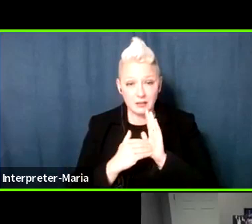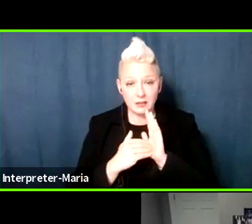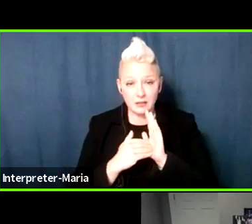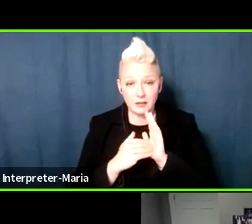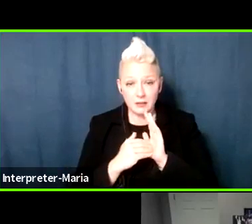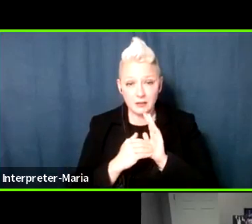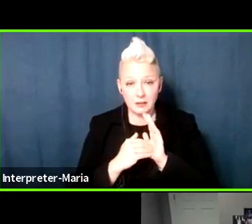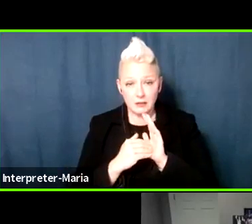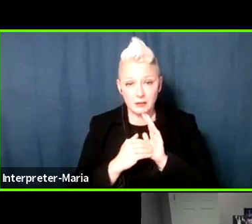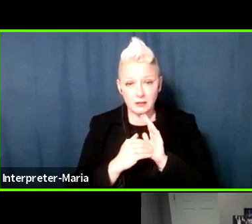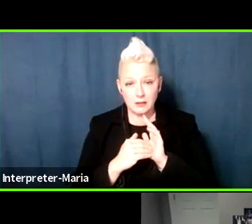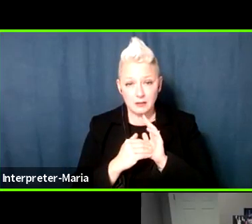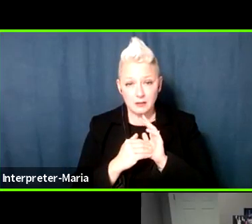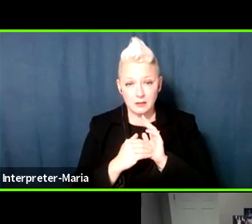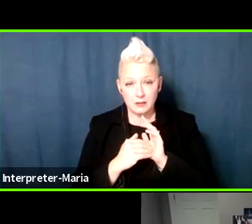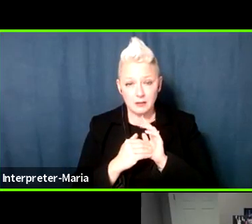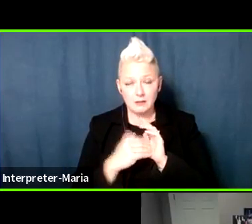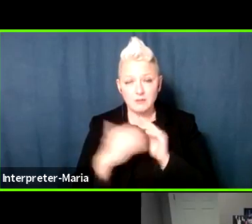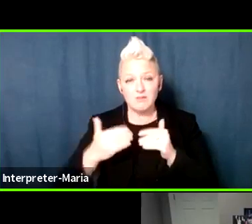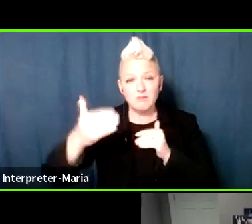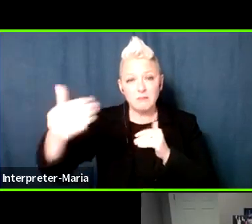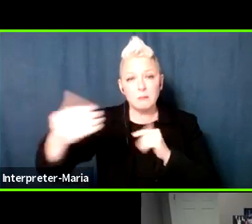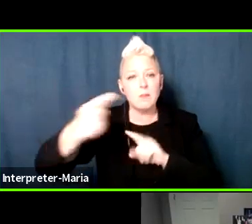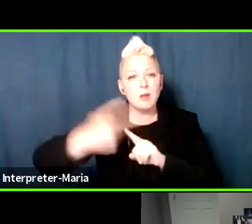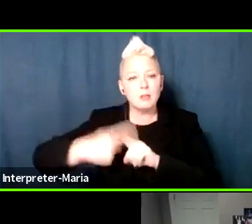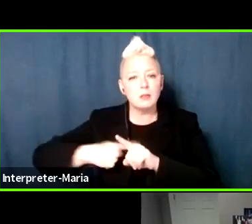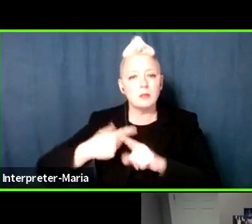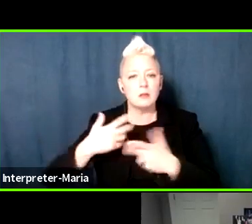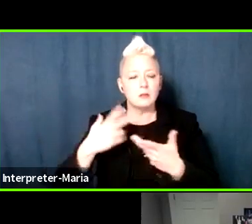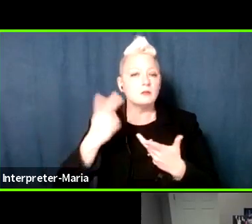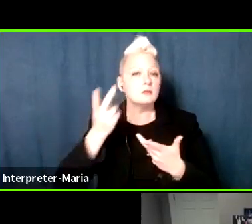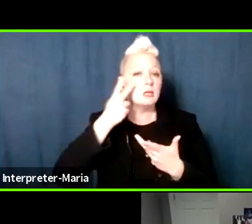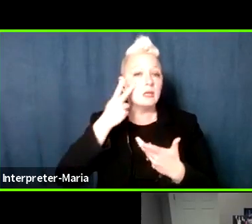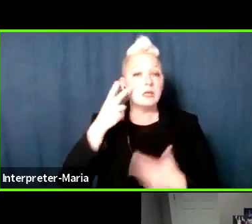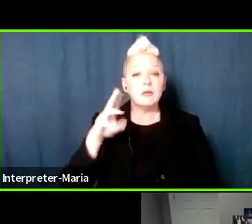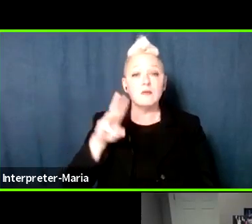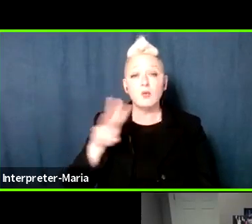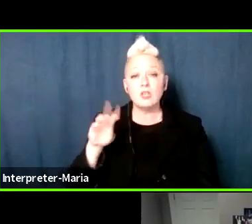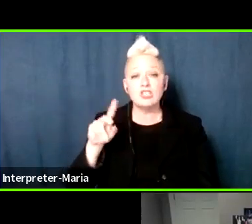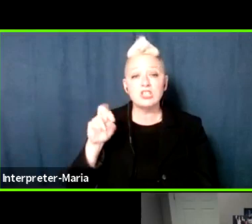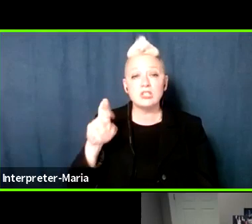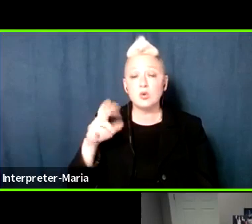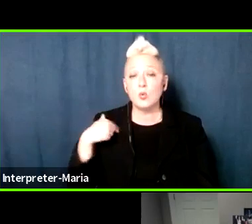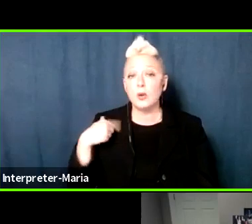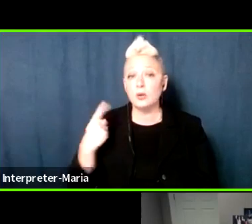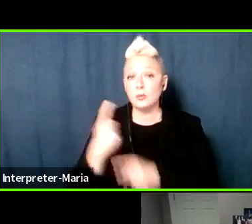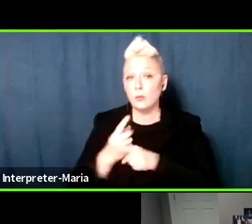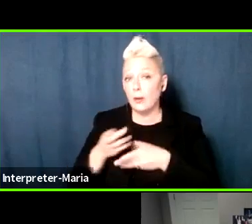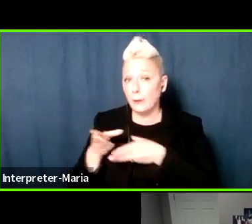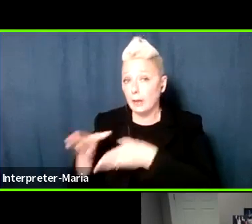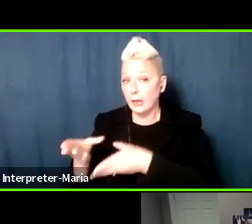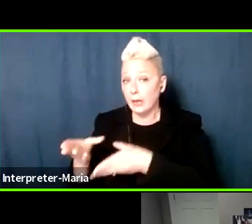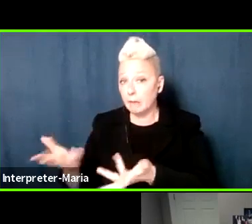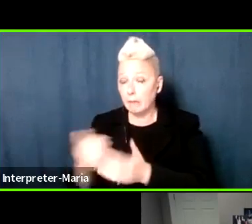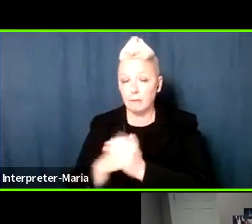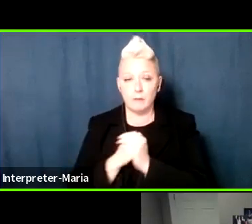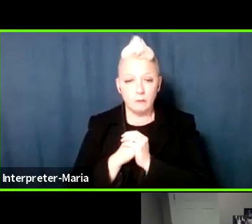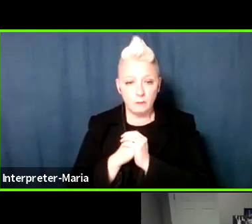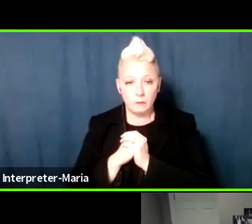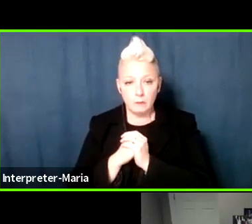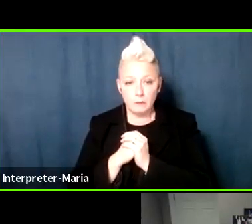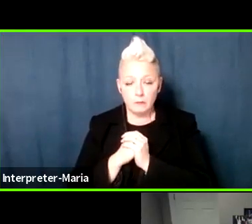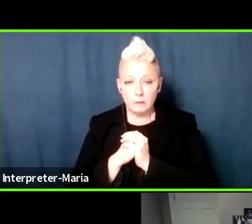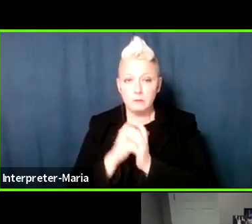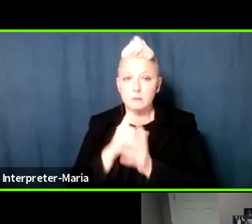And, you know, in several months and sort of see if in Westchester, we're moving in the right direction. Certainly COVID